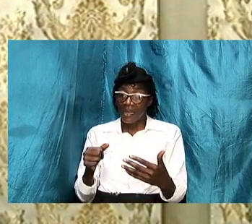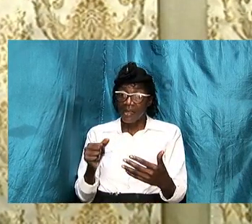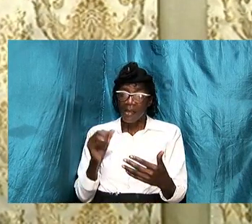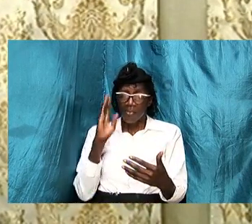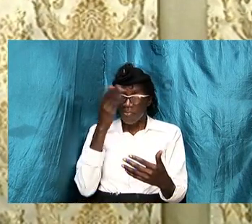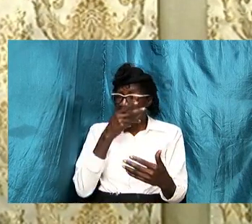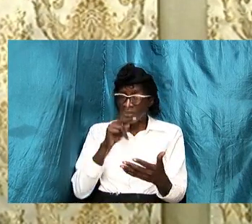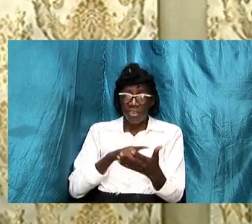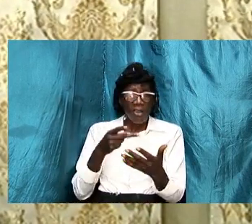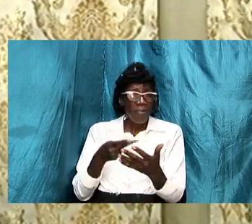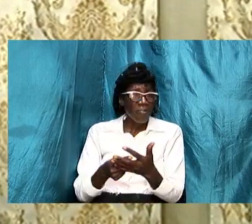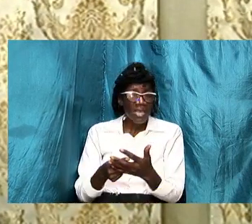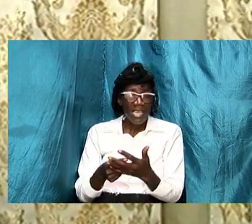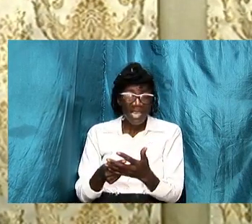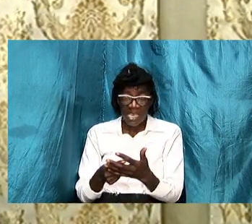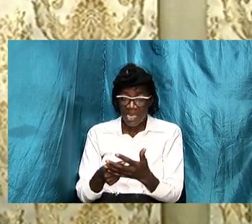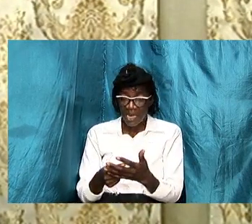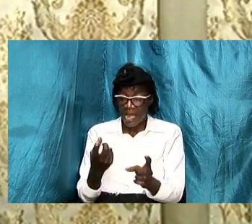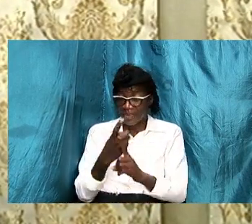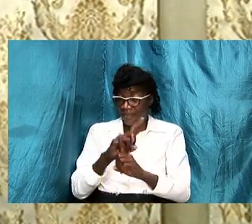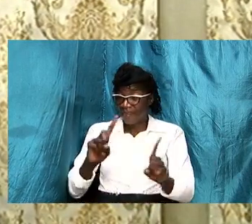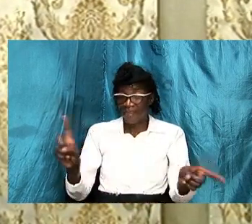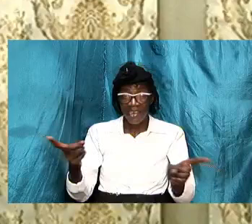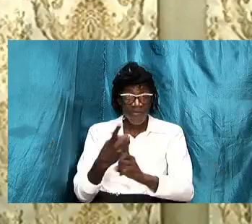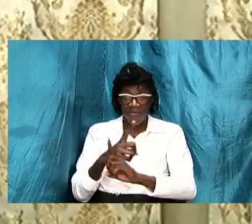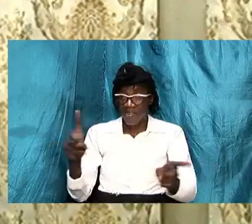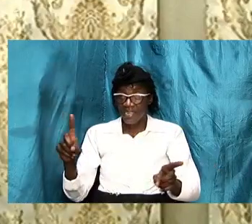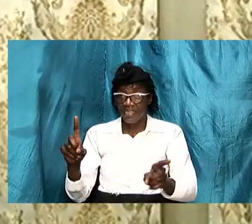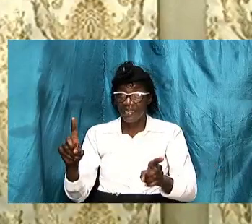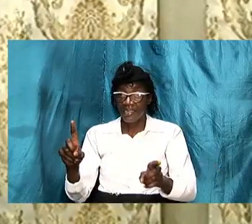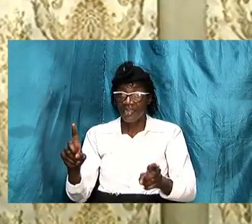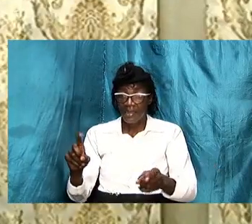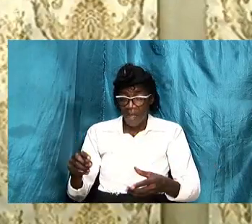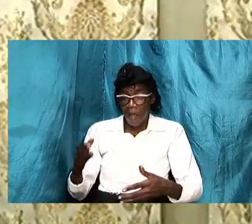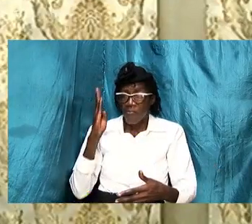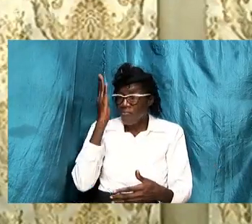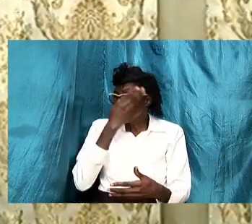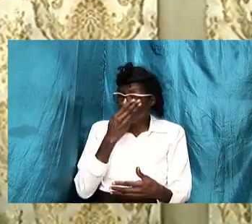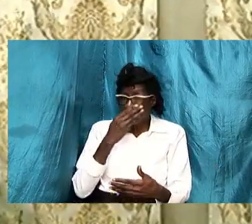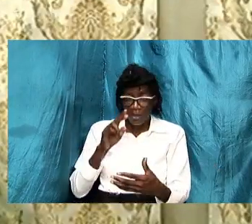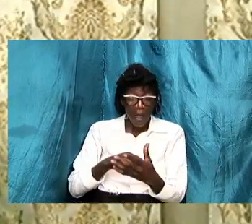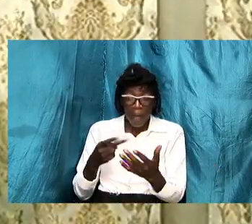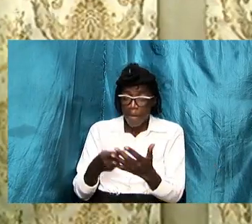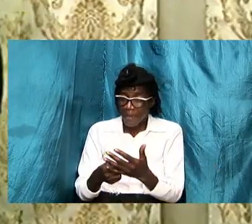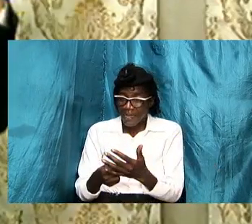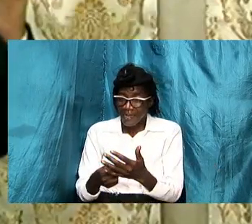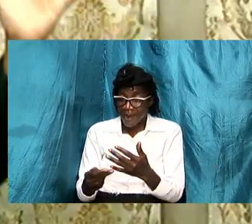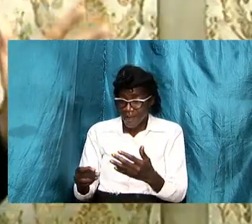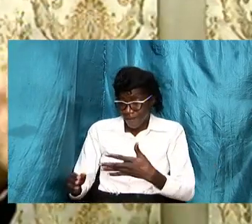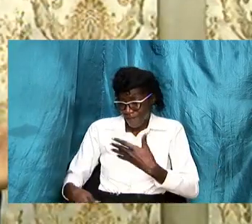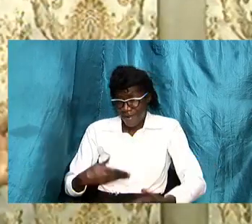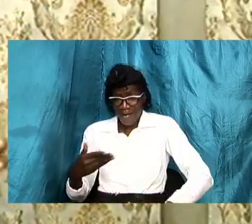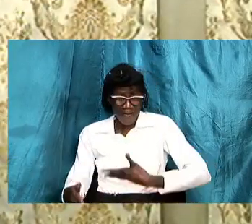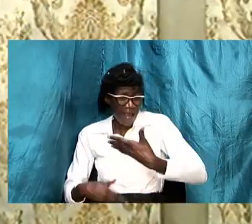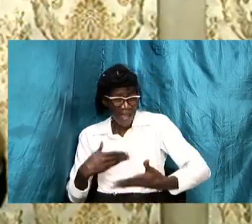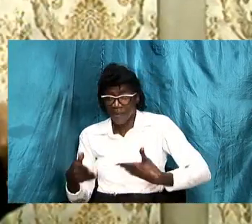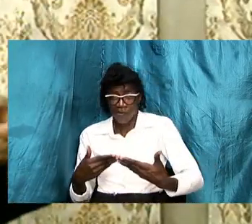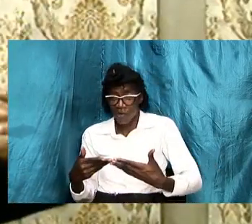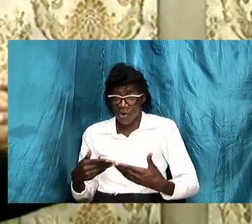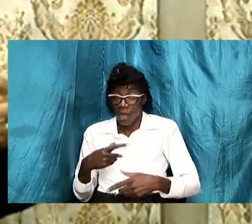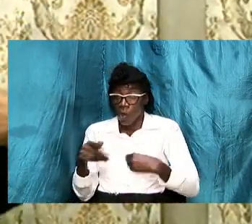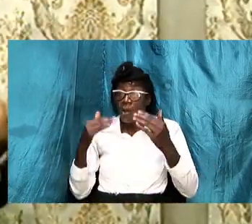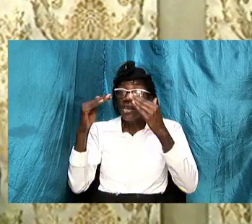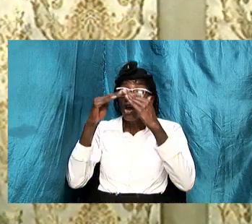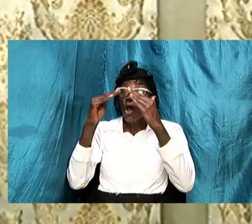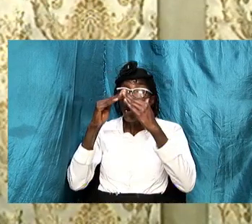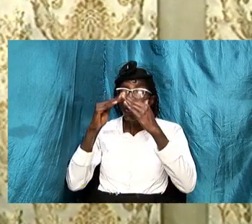valuable we did say that pleasant means comfortable and delightful so that when the house is built if we are